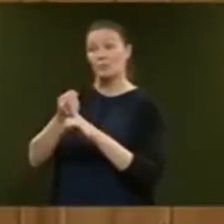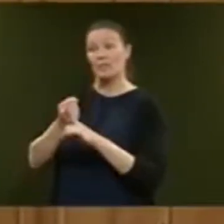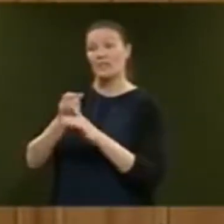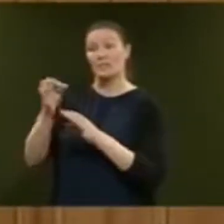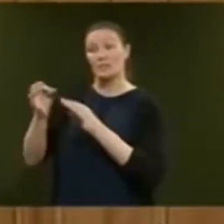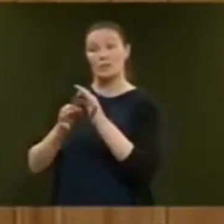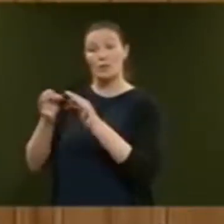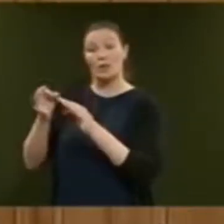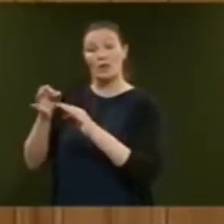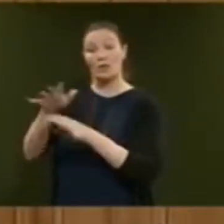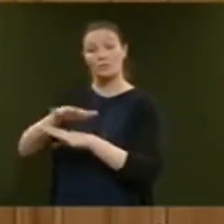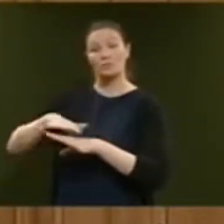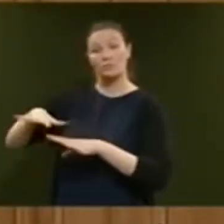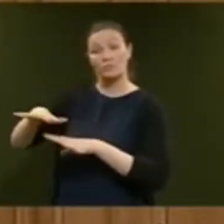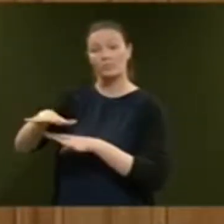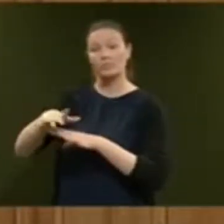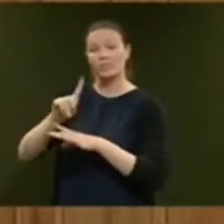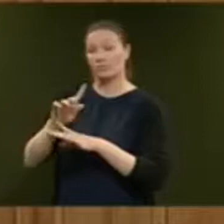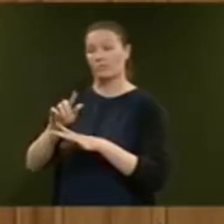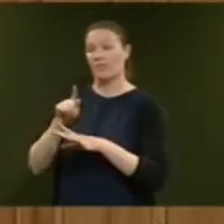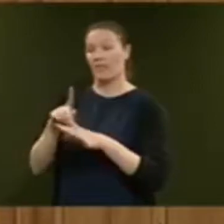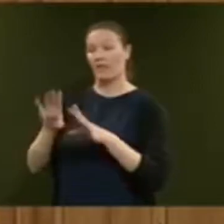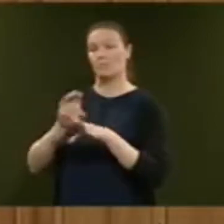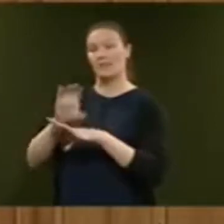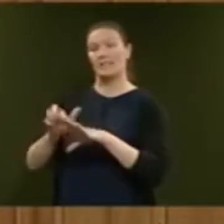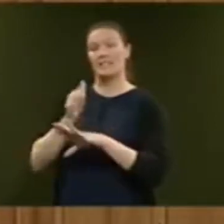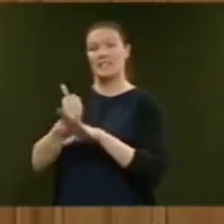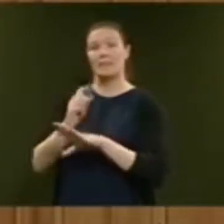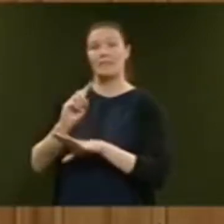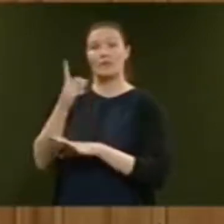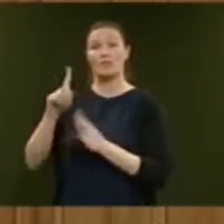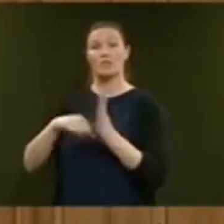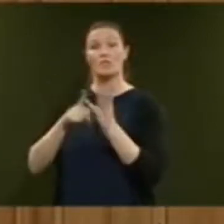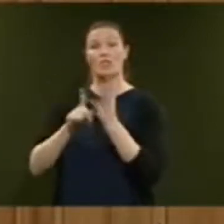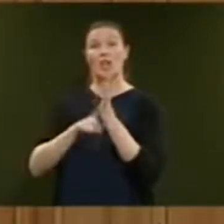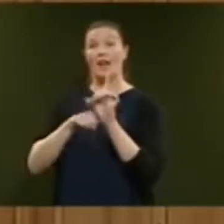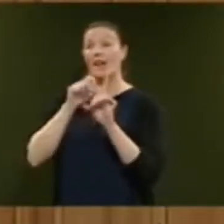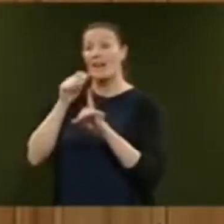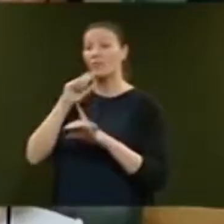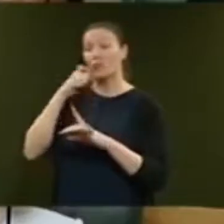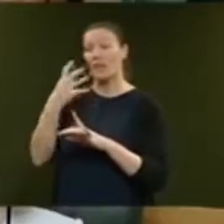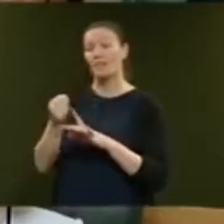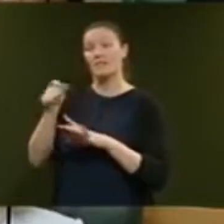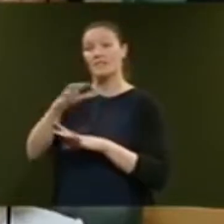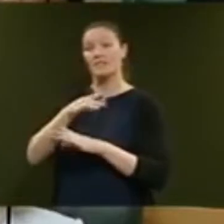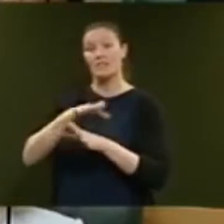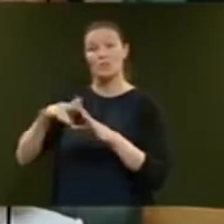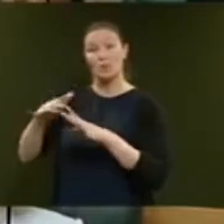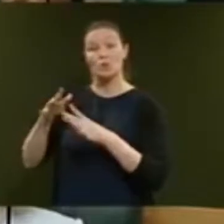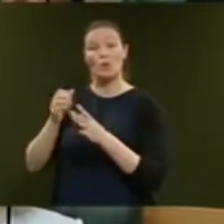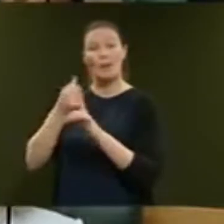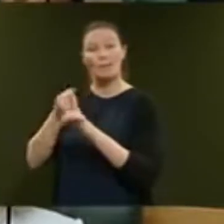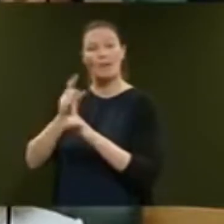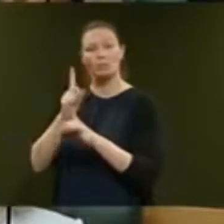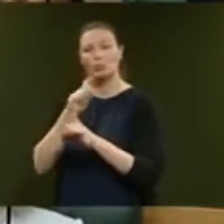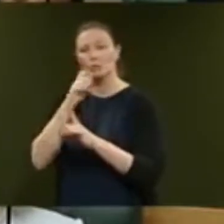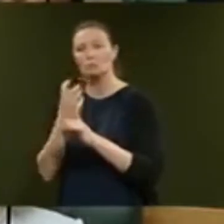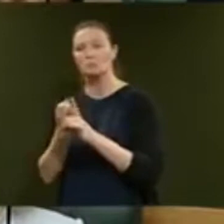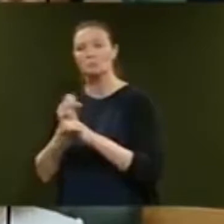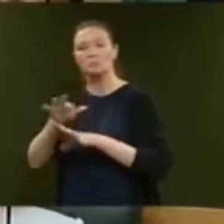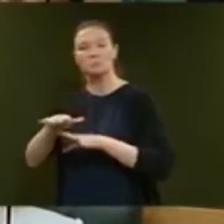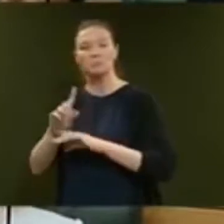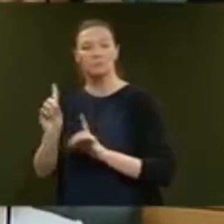that came into effect on 1st July? If so, what would it be? The Honourable Carmel